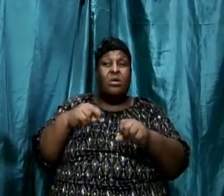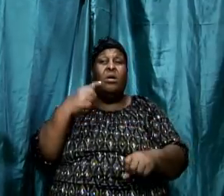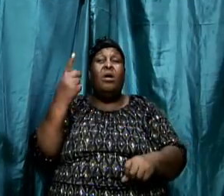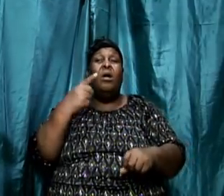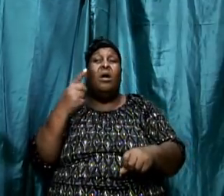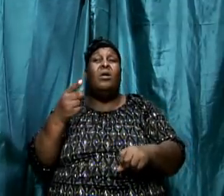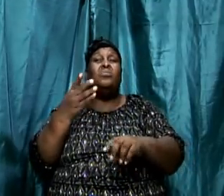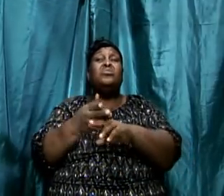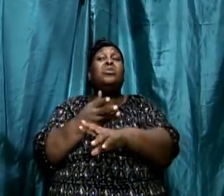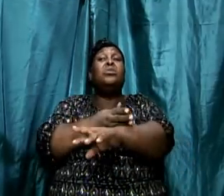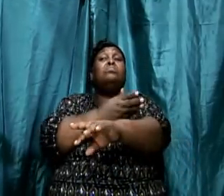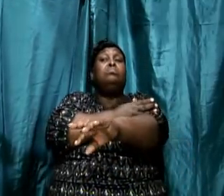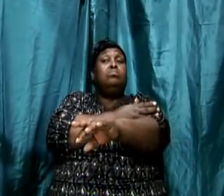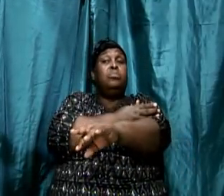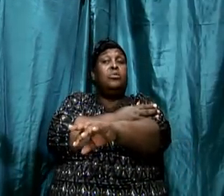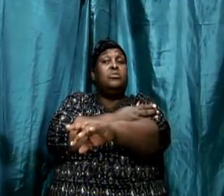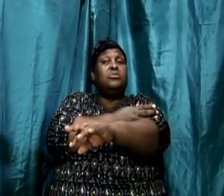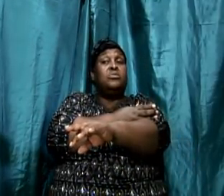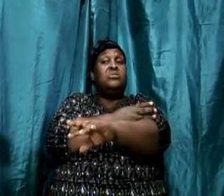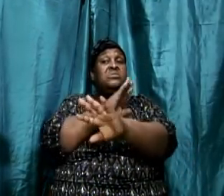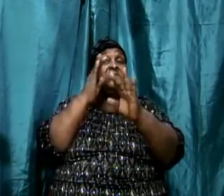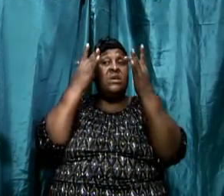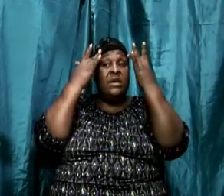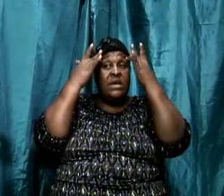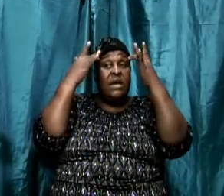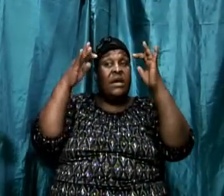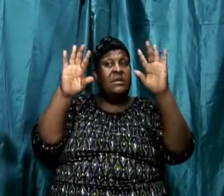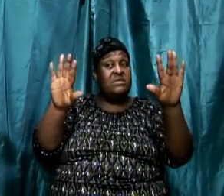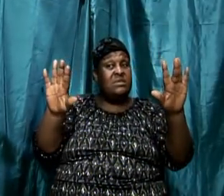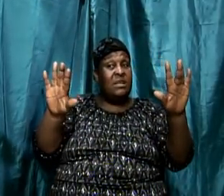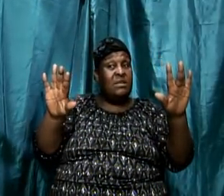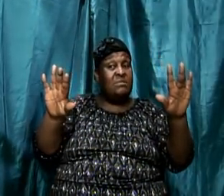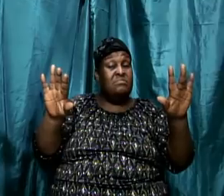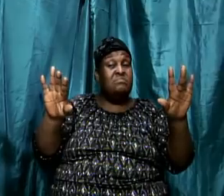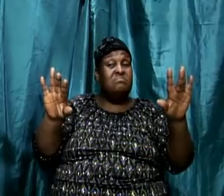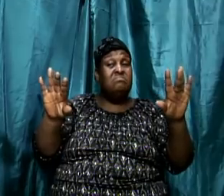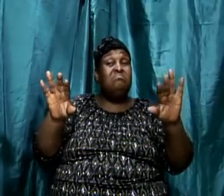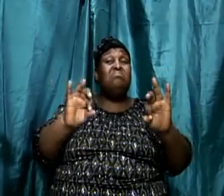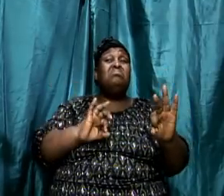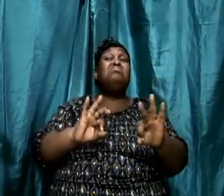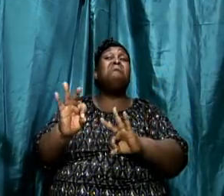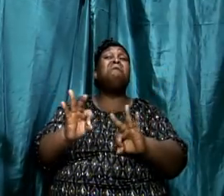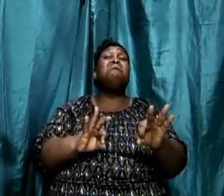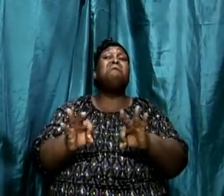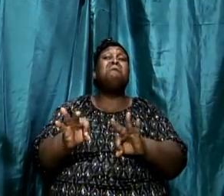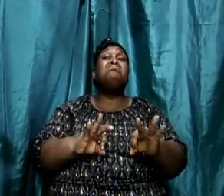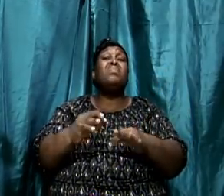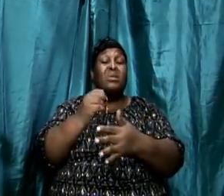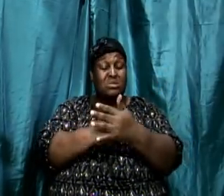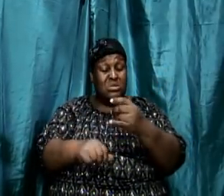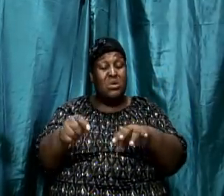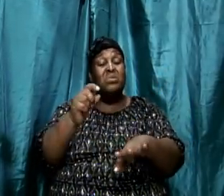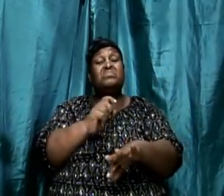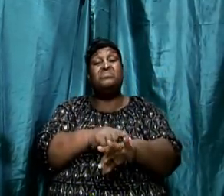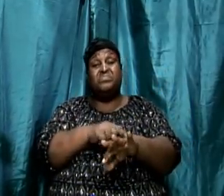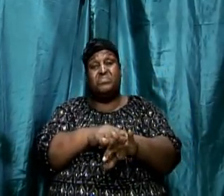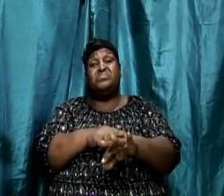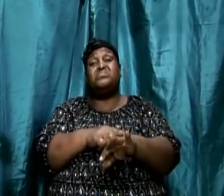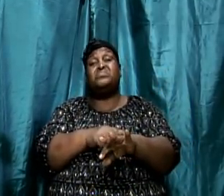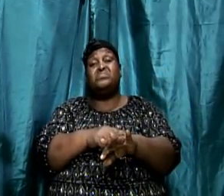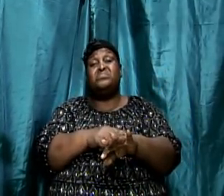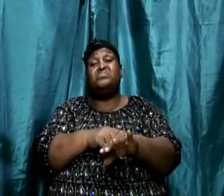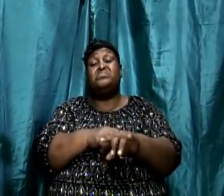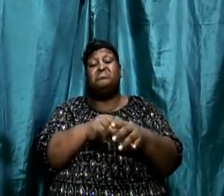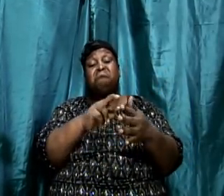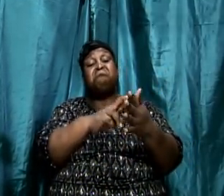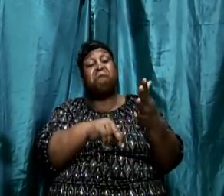sometimes, in order for us to observe what the scripture is saying, sometimes we have to read the chapter more than